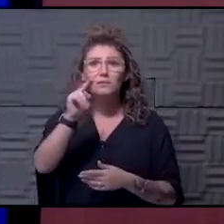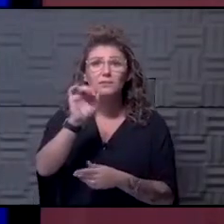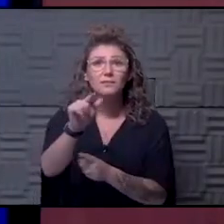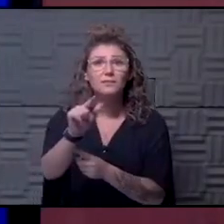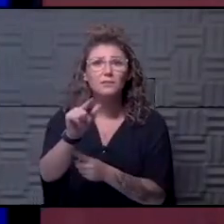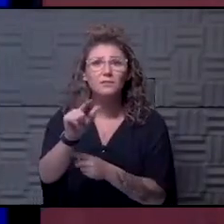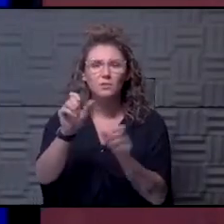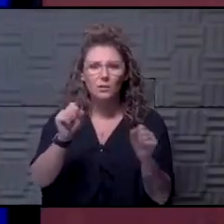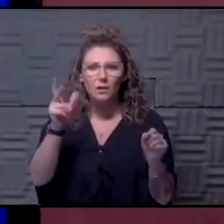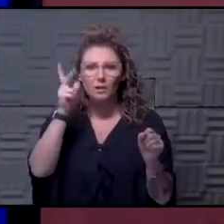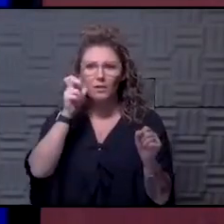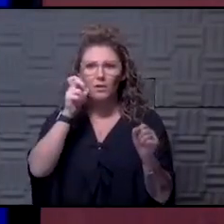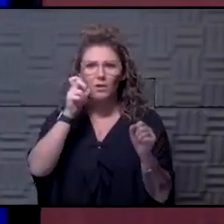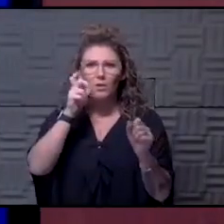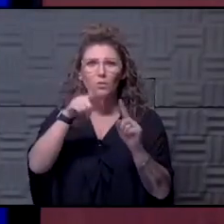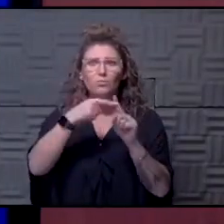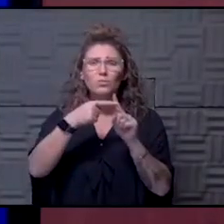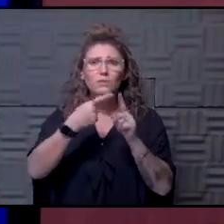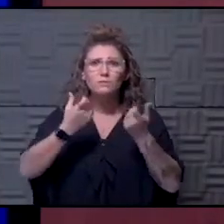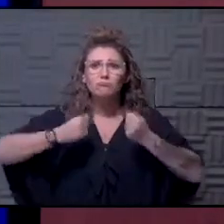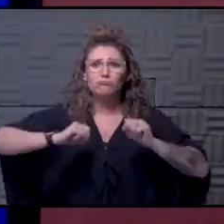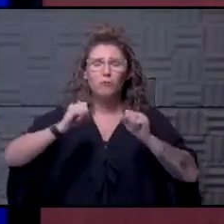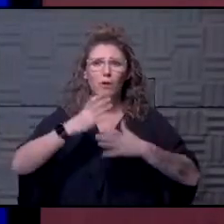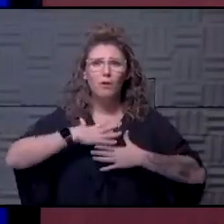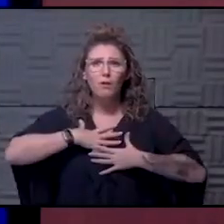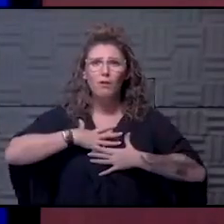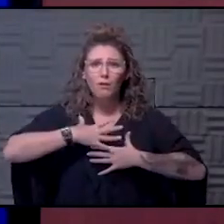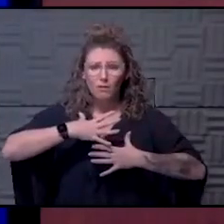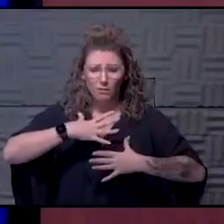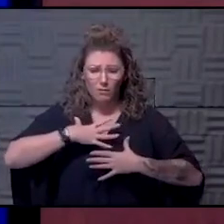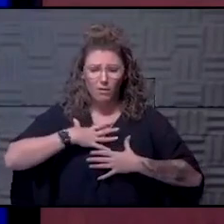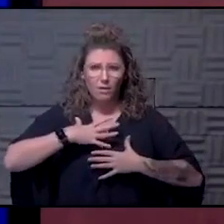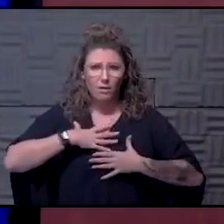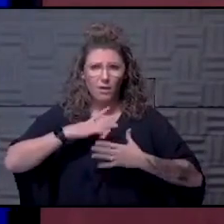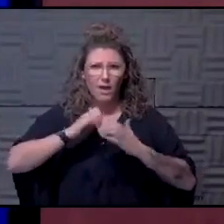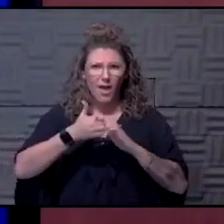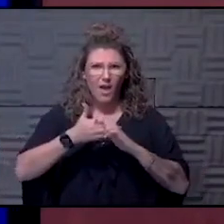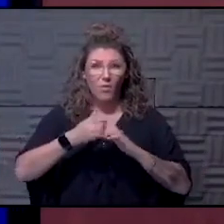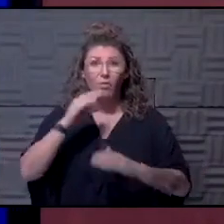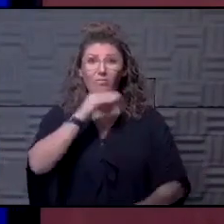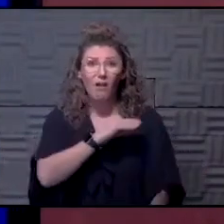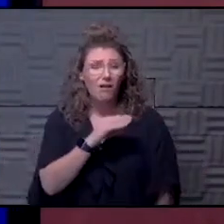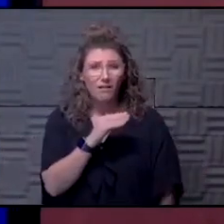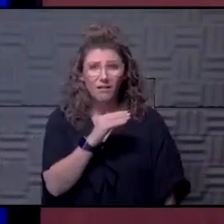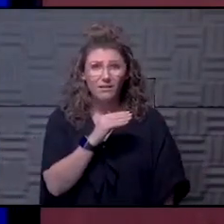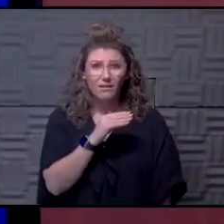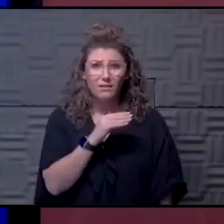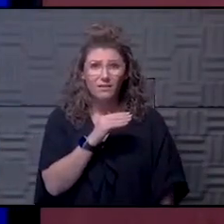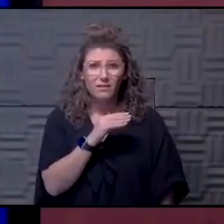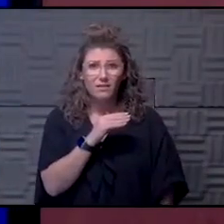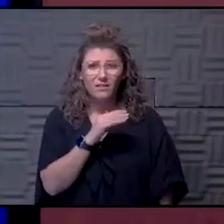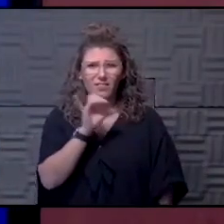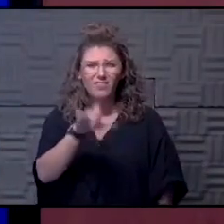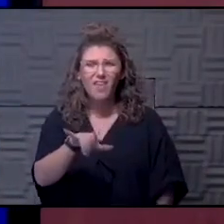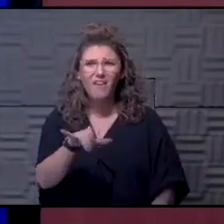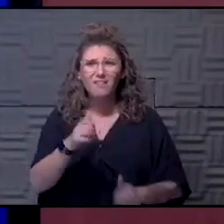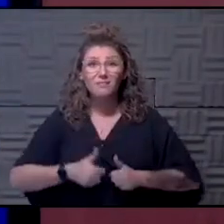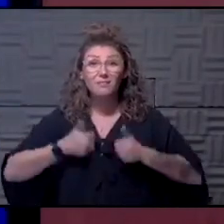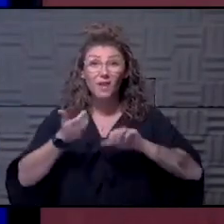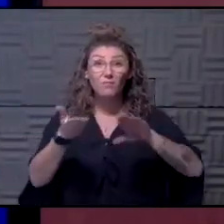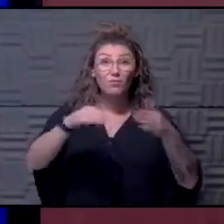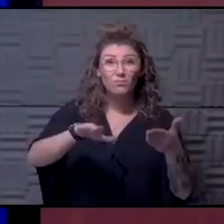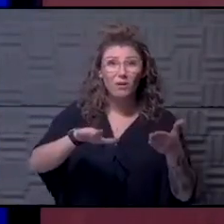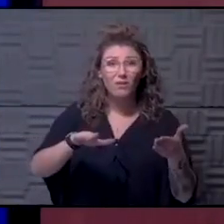you can hear just as he tries to breathe, how not telling the truth is a life or death decision.